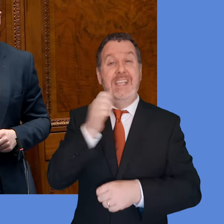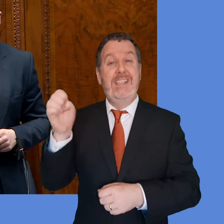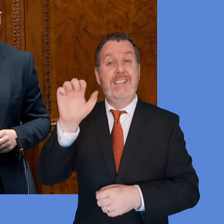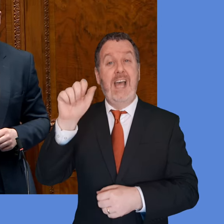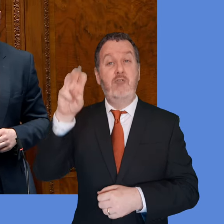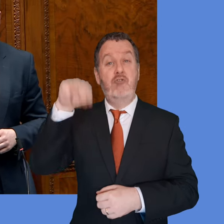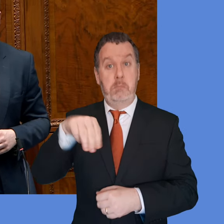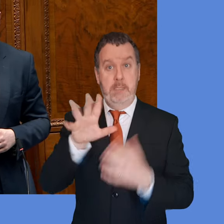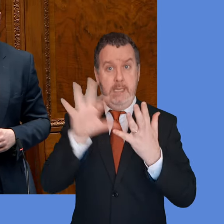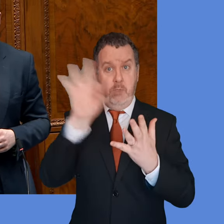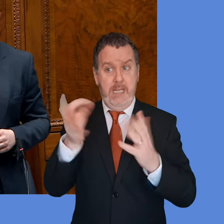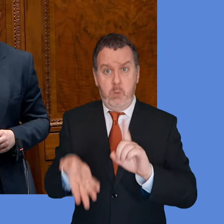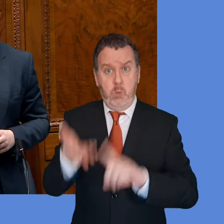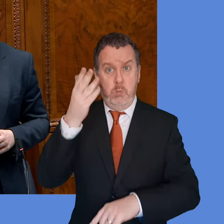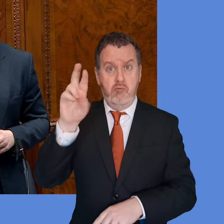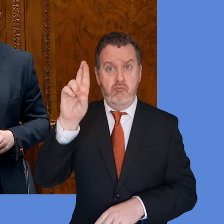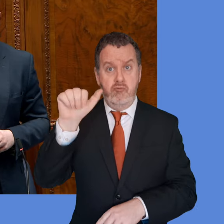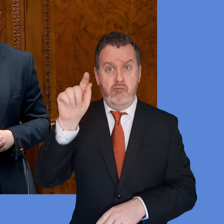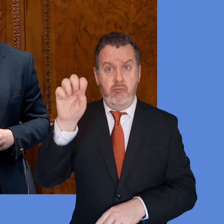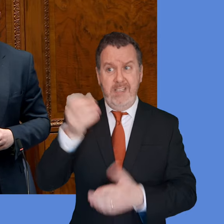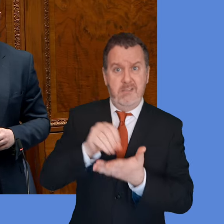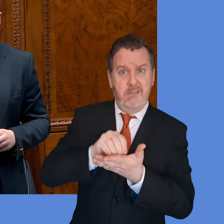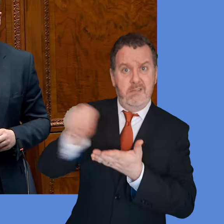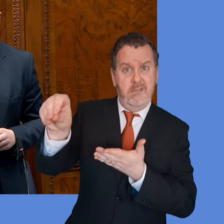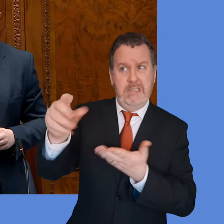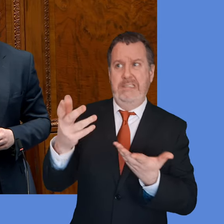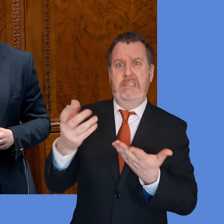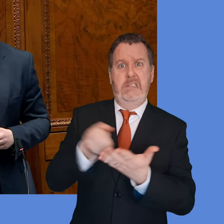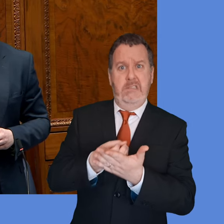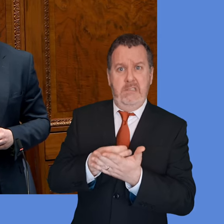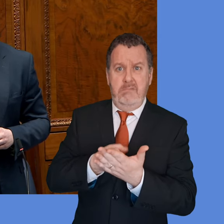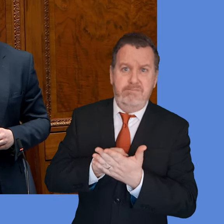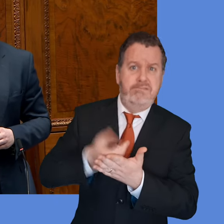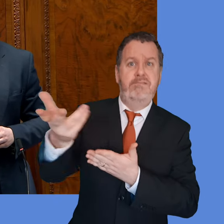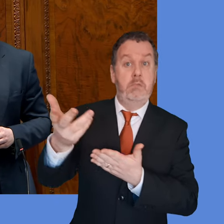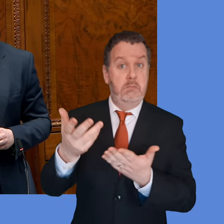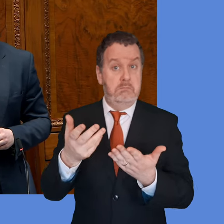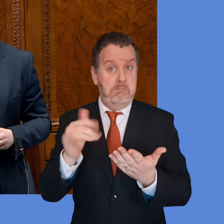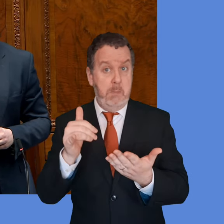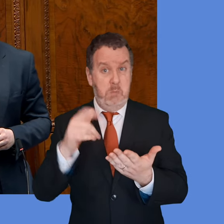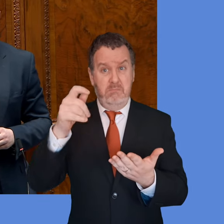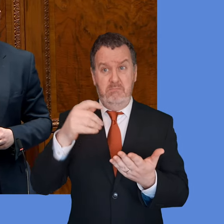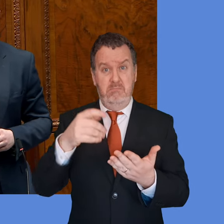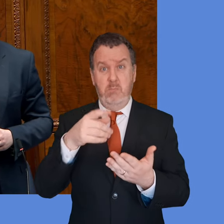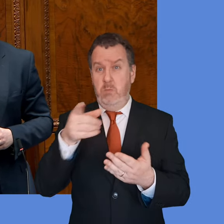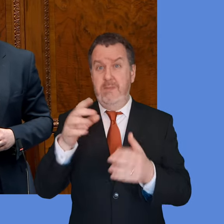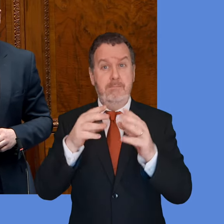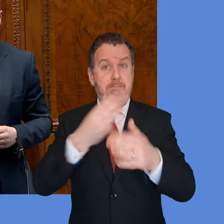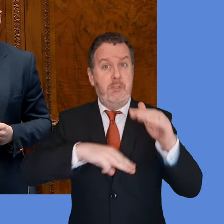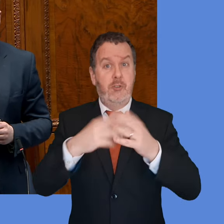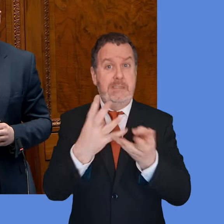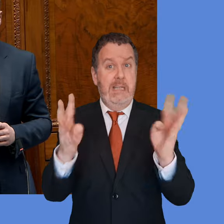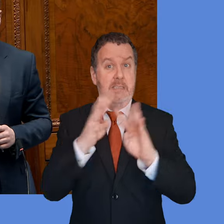10% increase in their rates as a result of the striking of the rate. Will the Executive Office commit going forward to looking at a rebalancing of how we tax